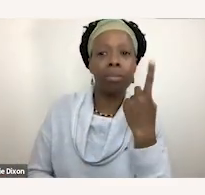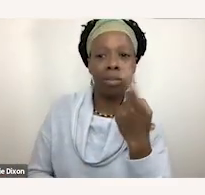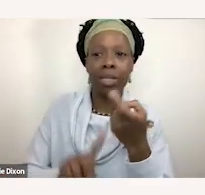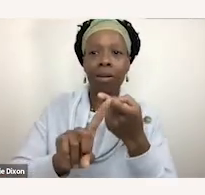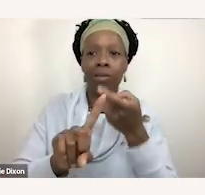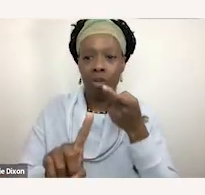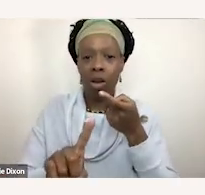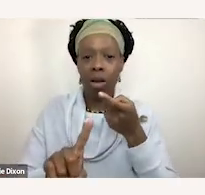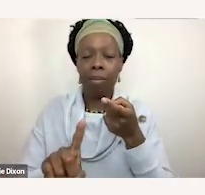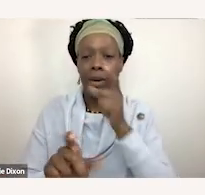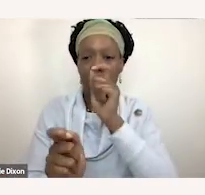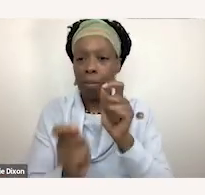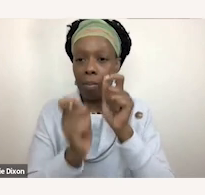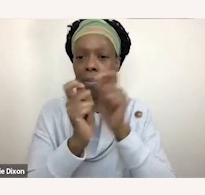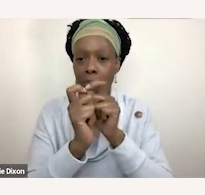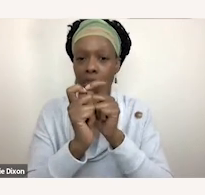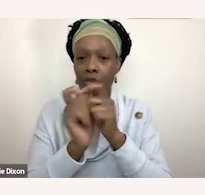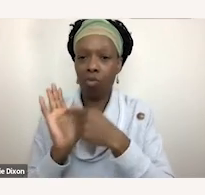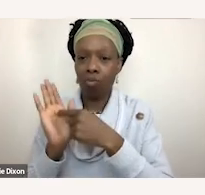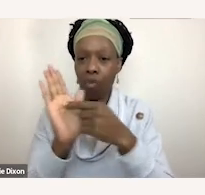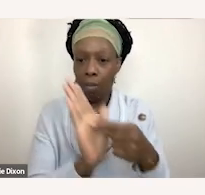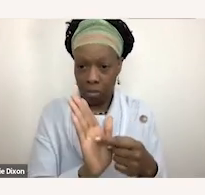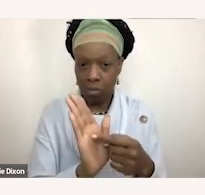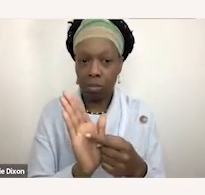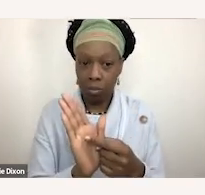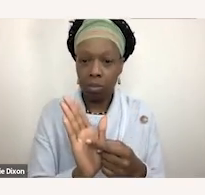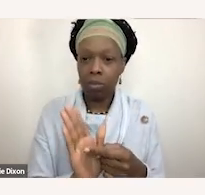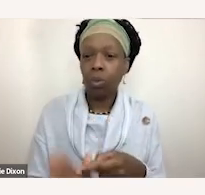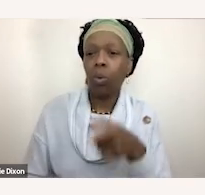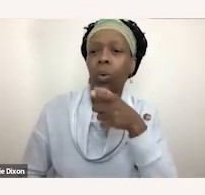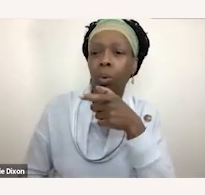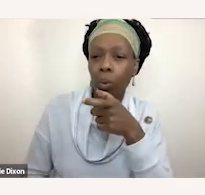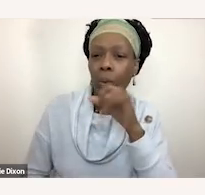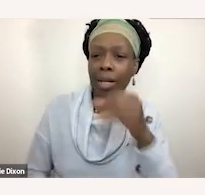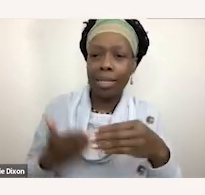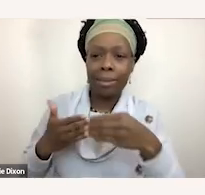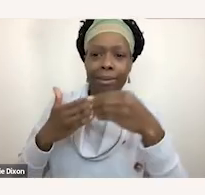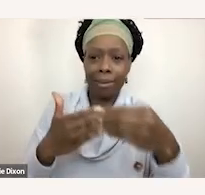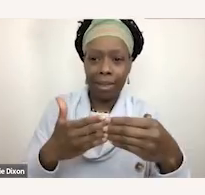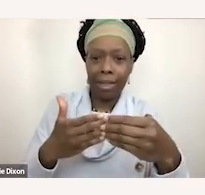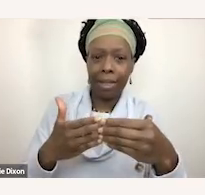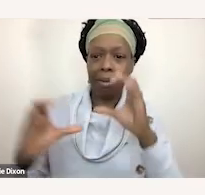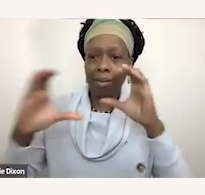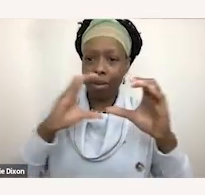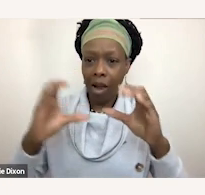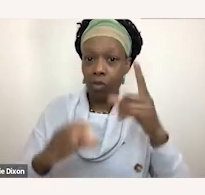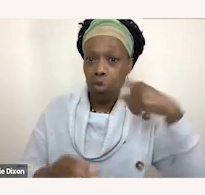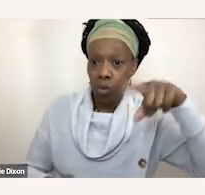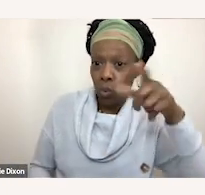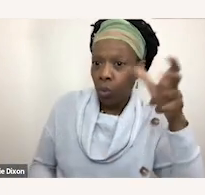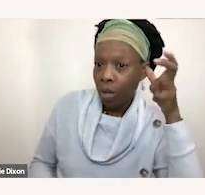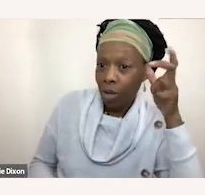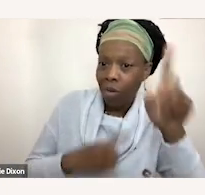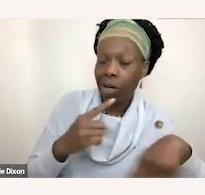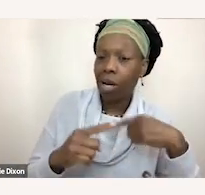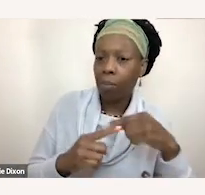accurate representation you know who is leading the conversations that you're hearing in disability